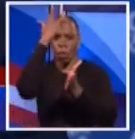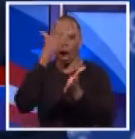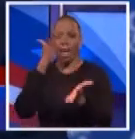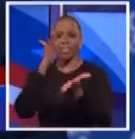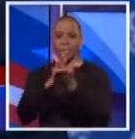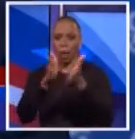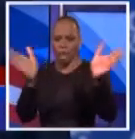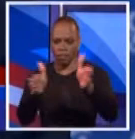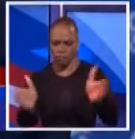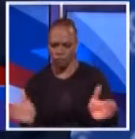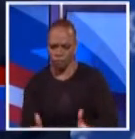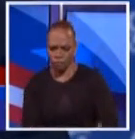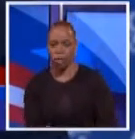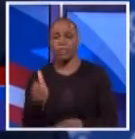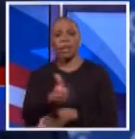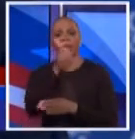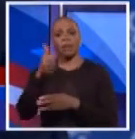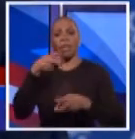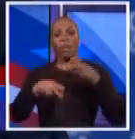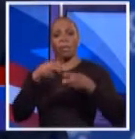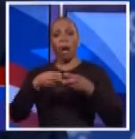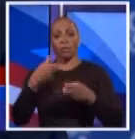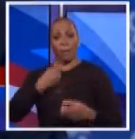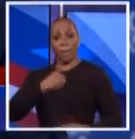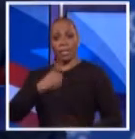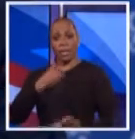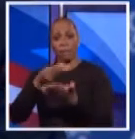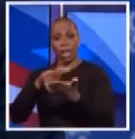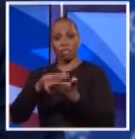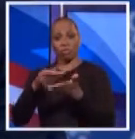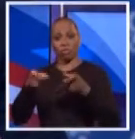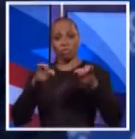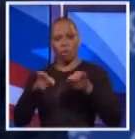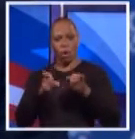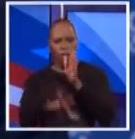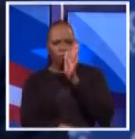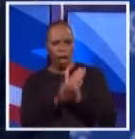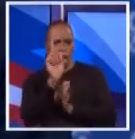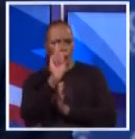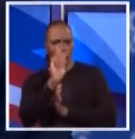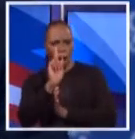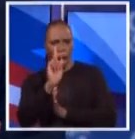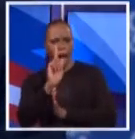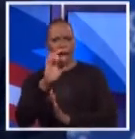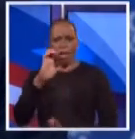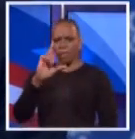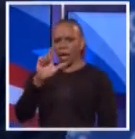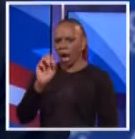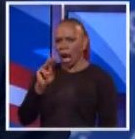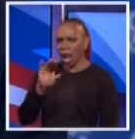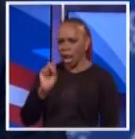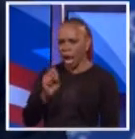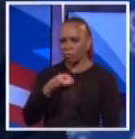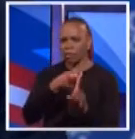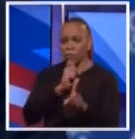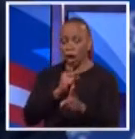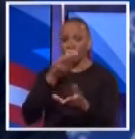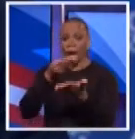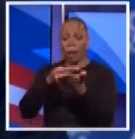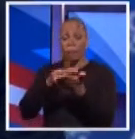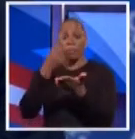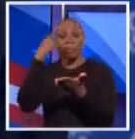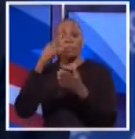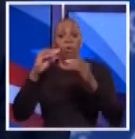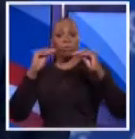and other issues. As controller, I'm going to examine where those claims are coming from to reduce payments so we can pay more money for schools, for daycare